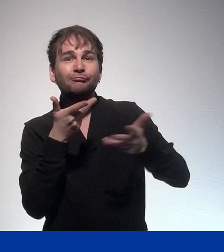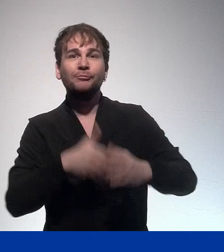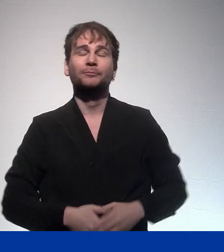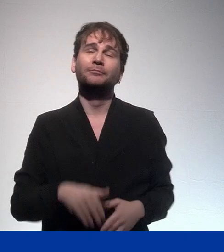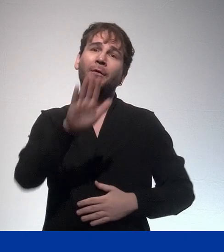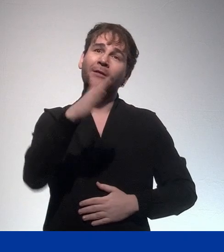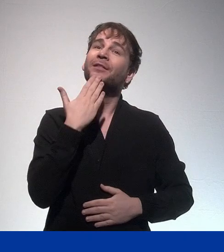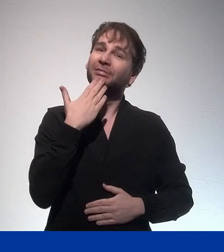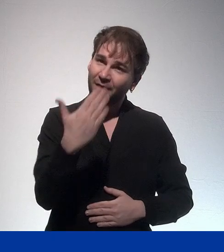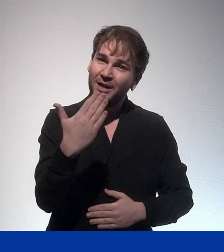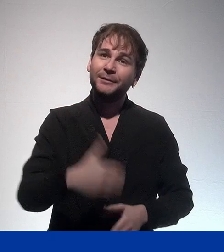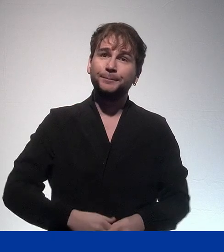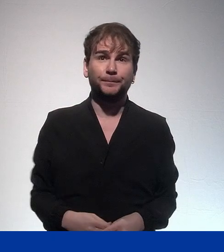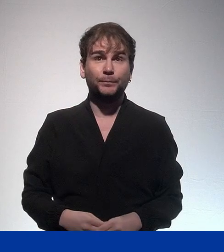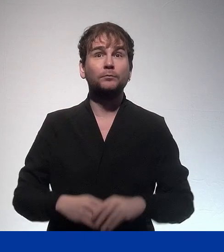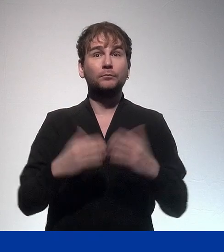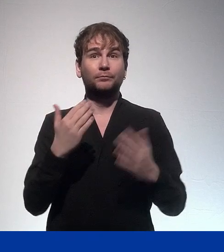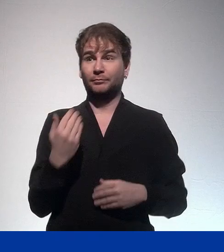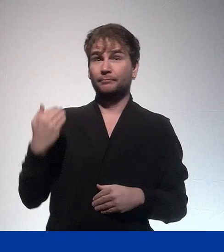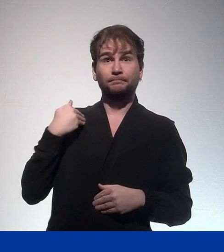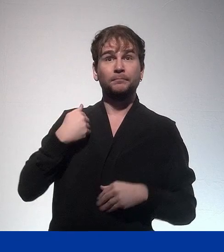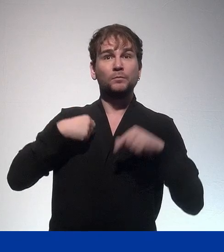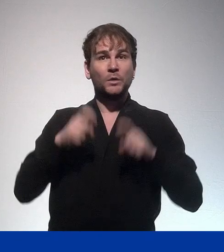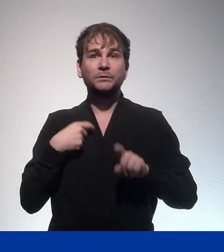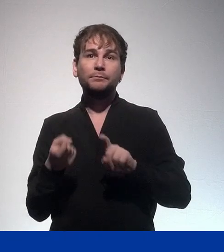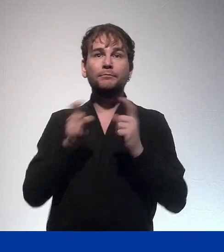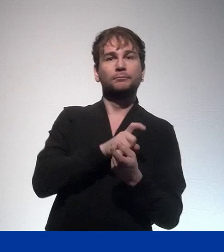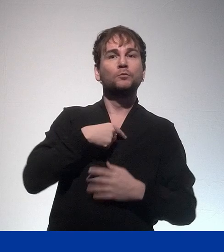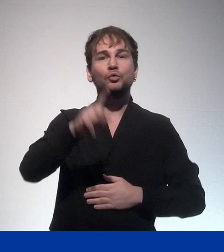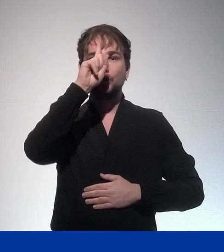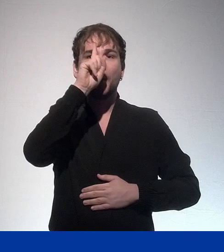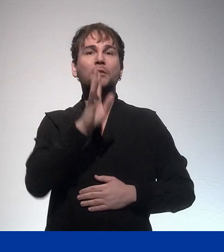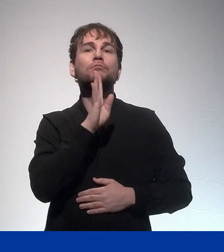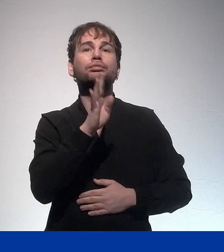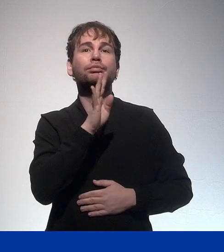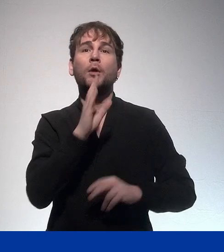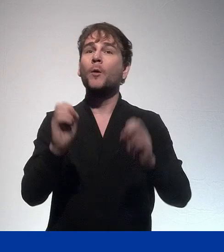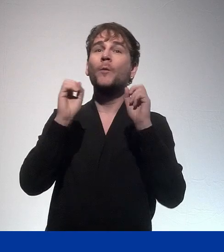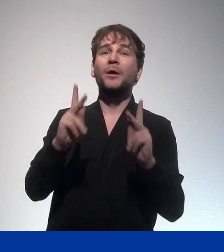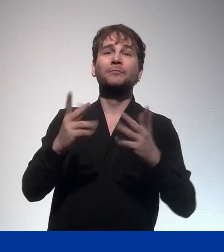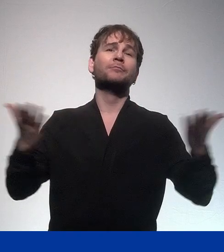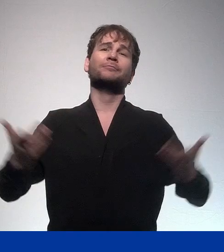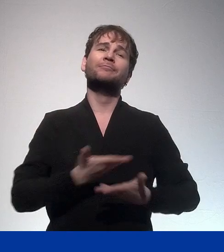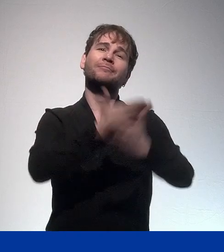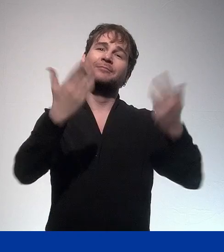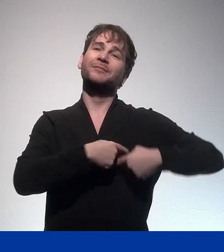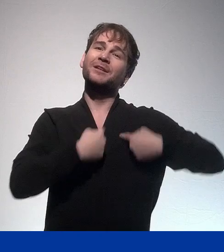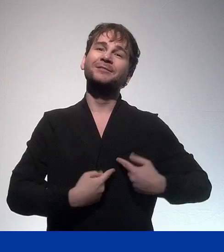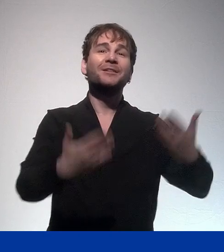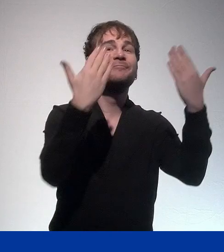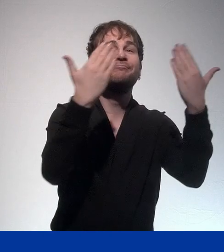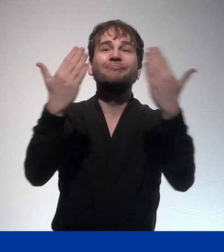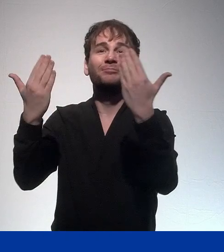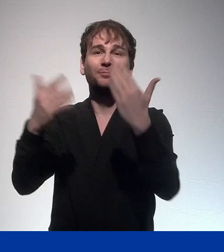I was asked to deliver my remarks in English, sorry in German and of course interpretation will be provided into